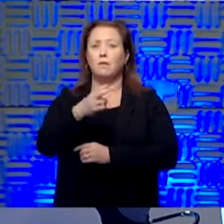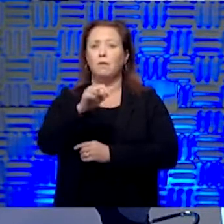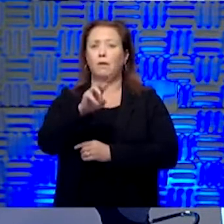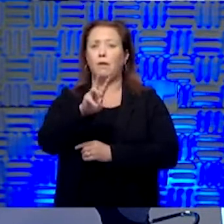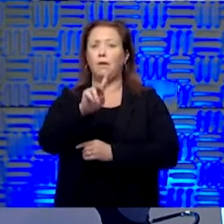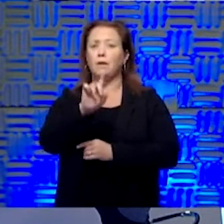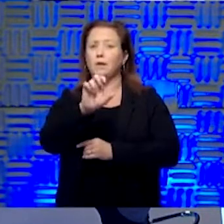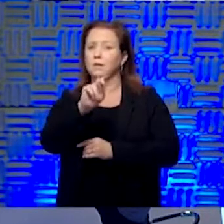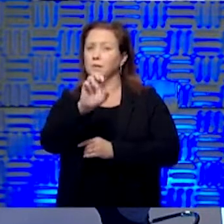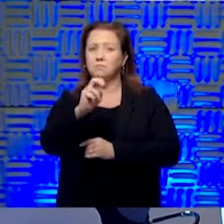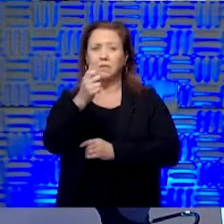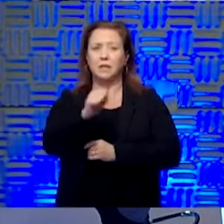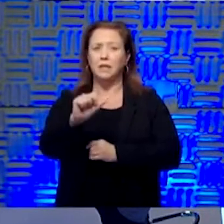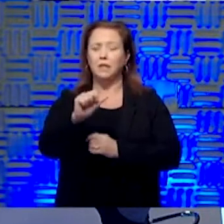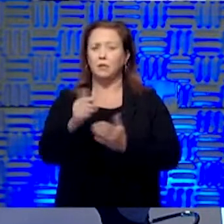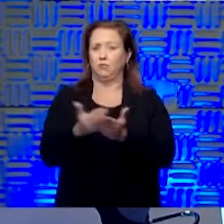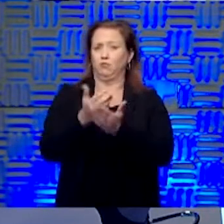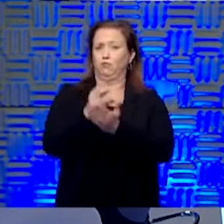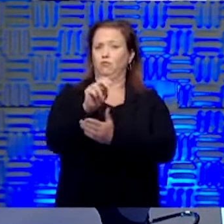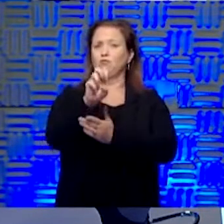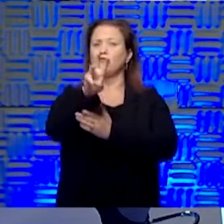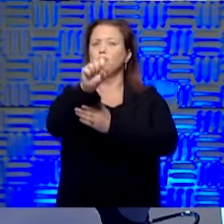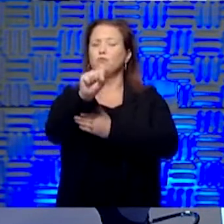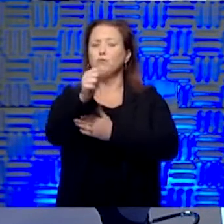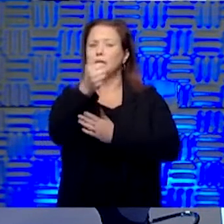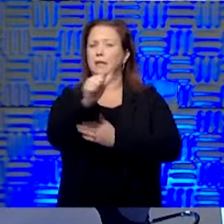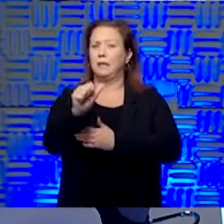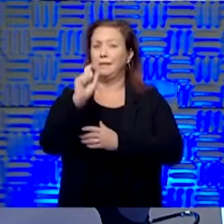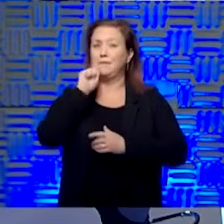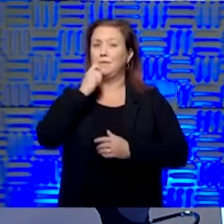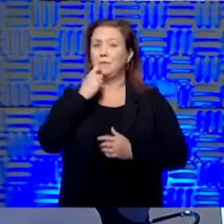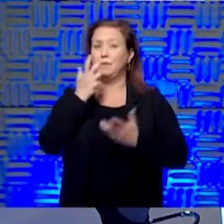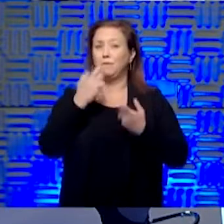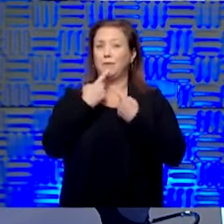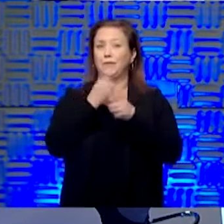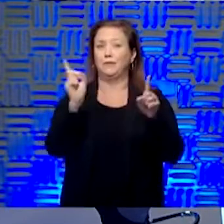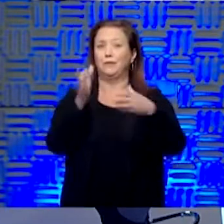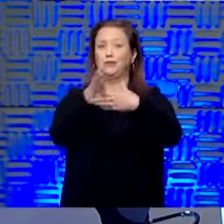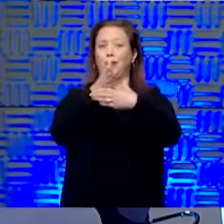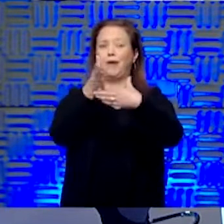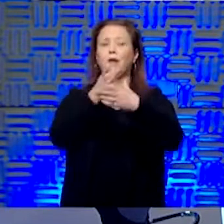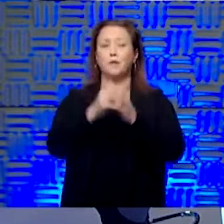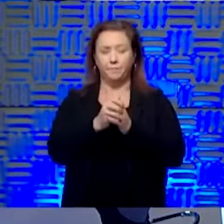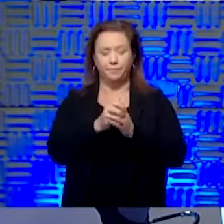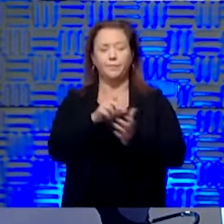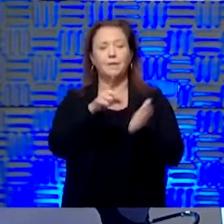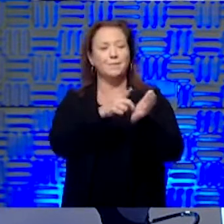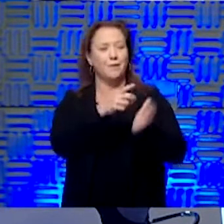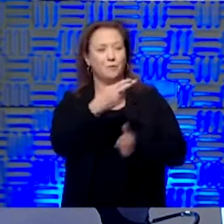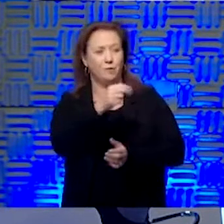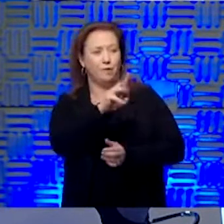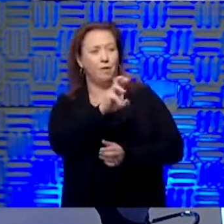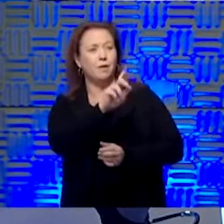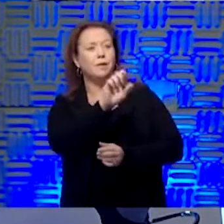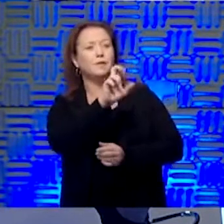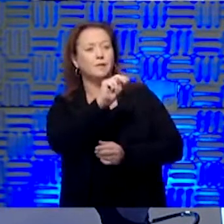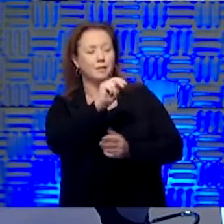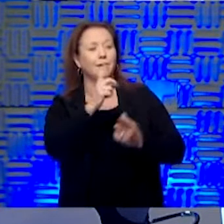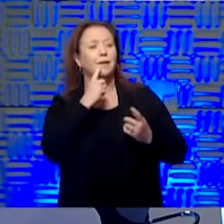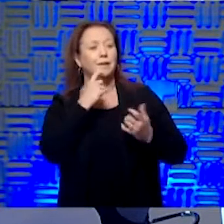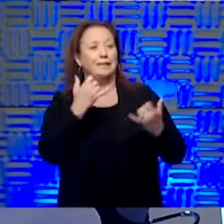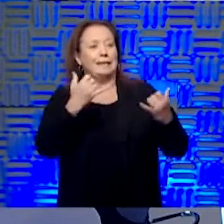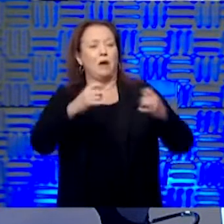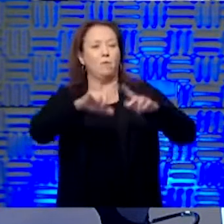Special news? Breaking news? Anything cool? Yeah, I think that we are starting to finally get to see